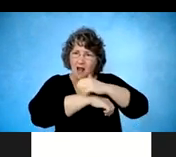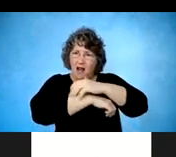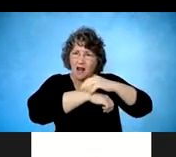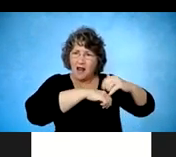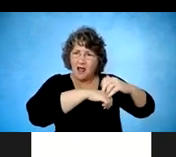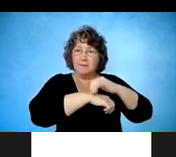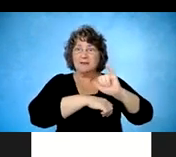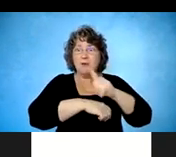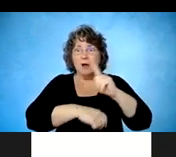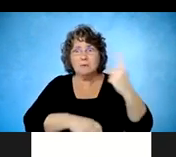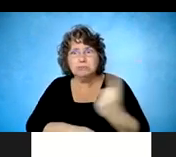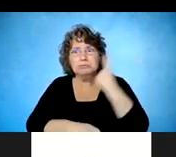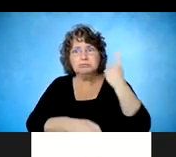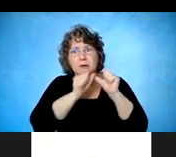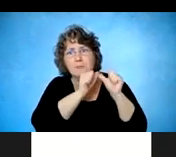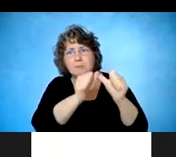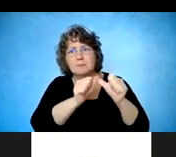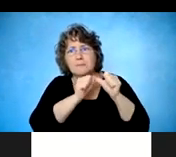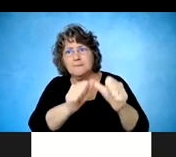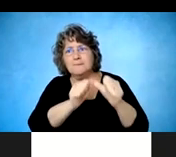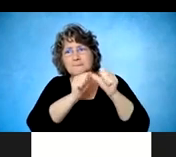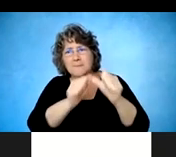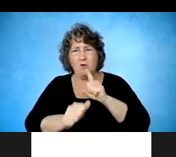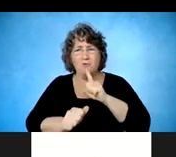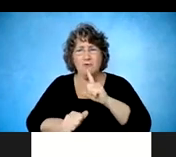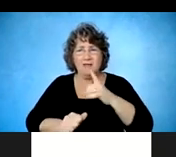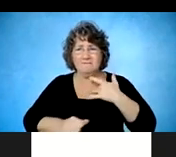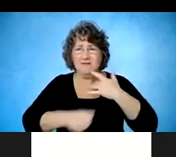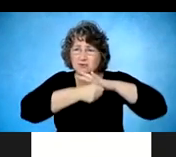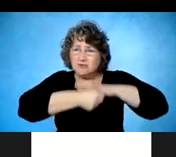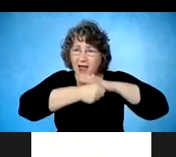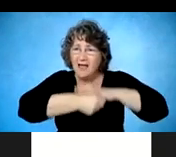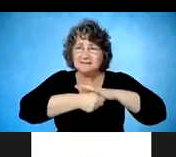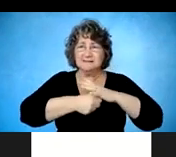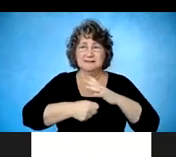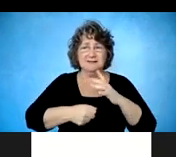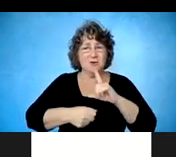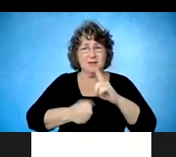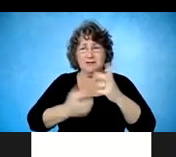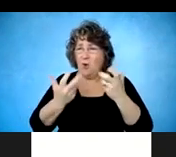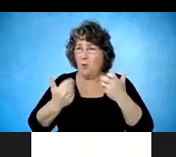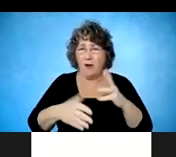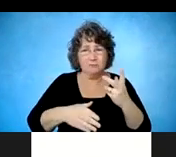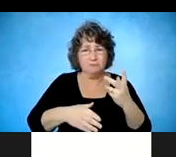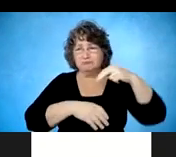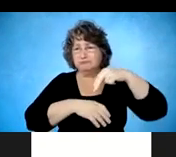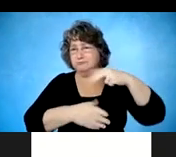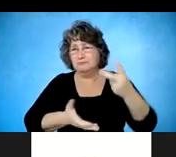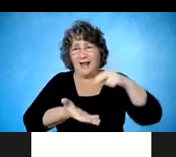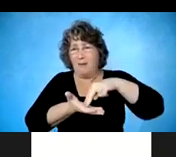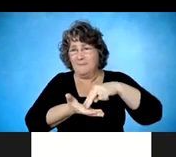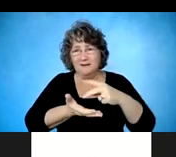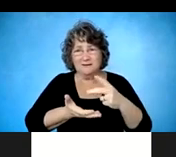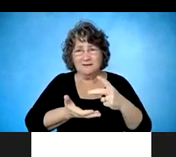people. It causes distress, it causes them inability to get up, or to want to get up, to get into the